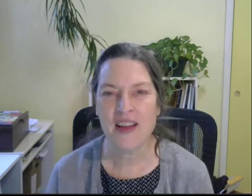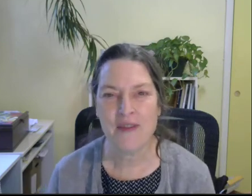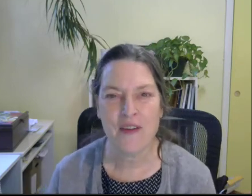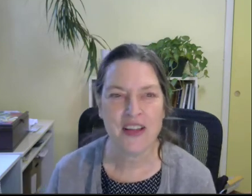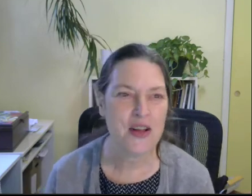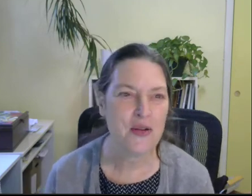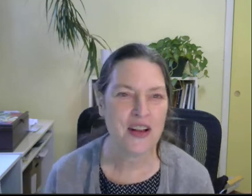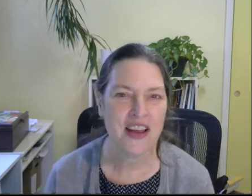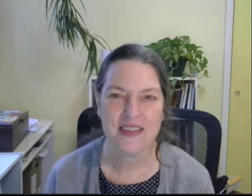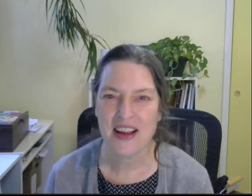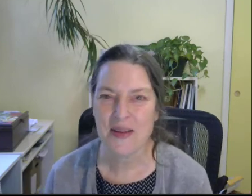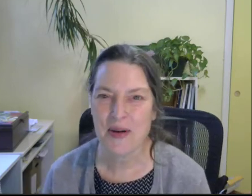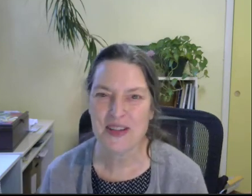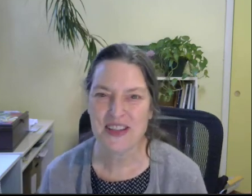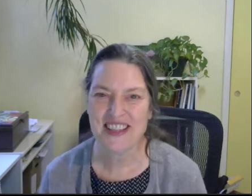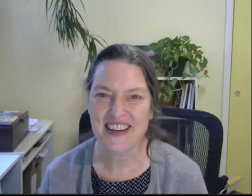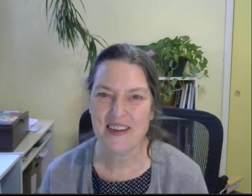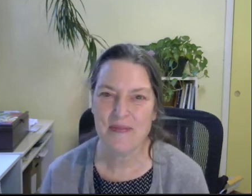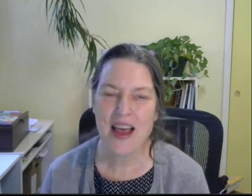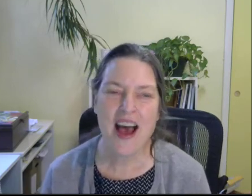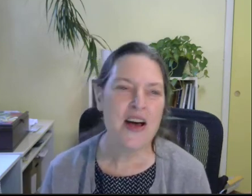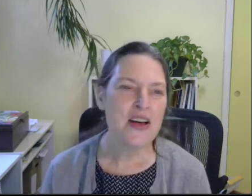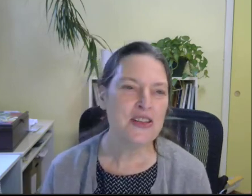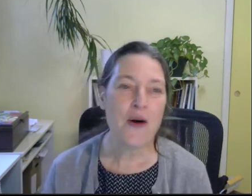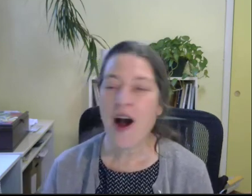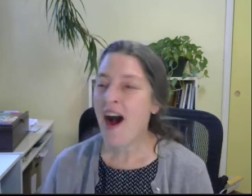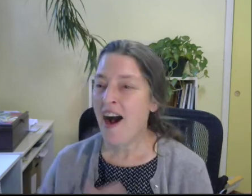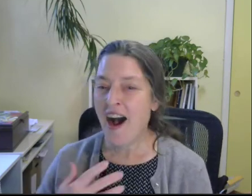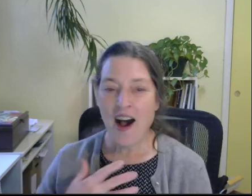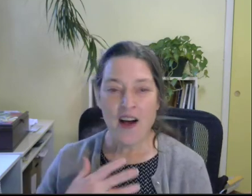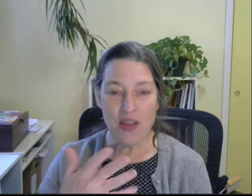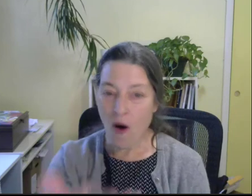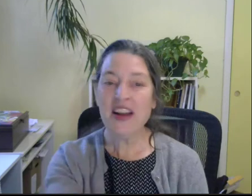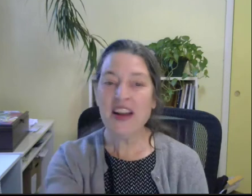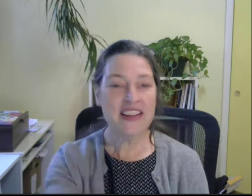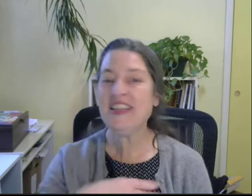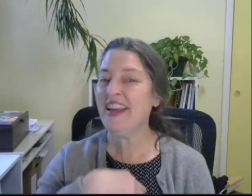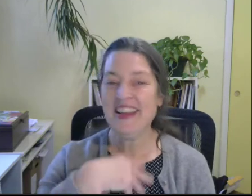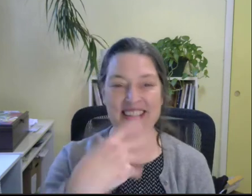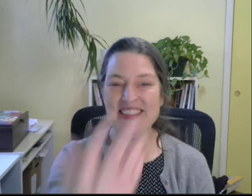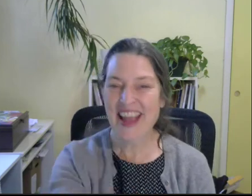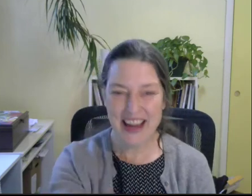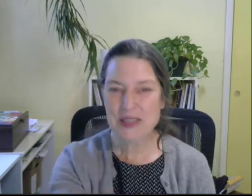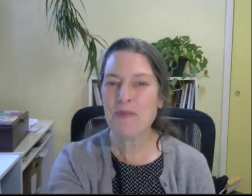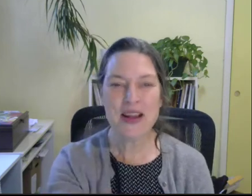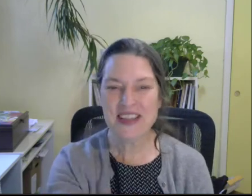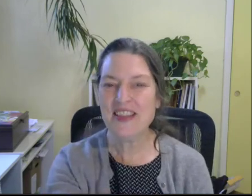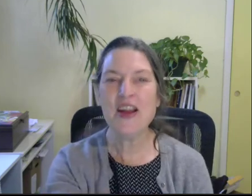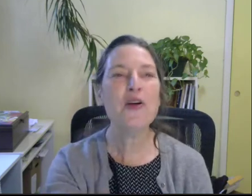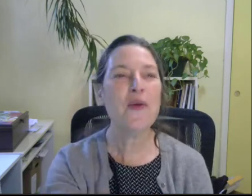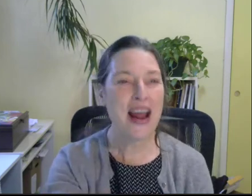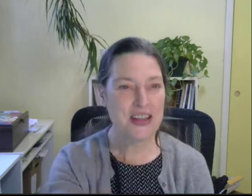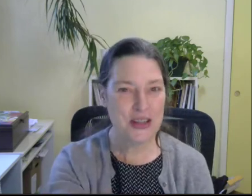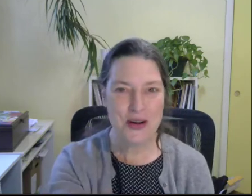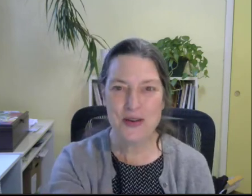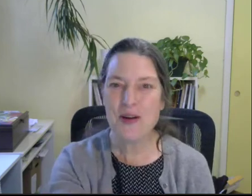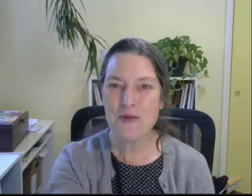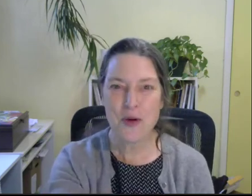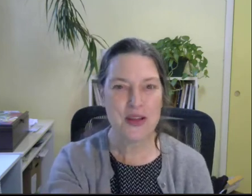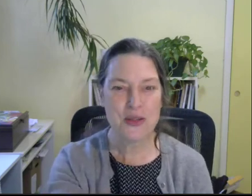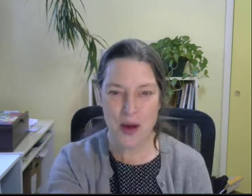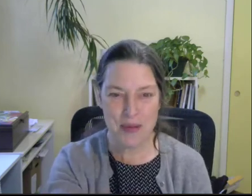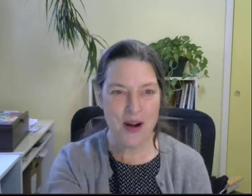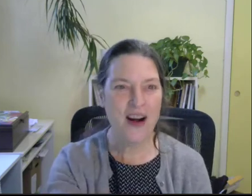involving, involving the youth like, like you both just did. So the audience is expressing their gratitude